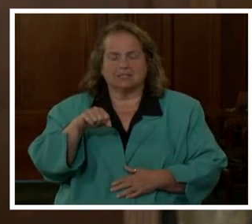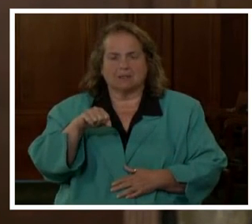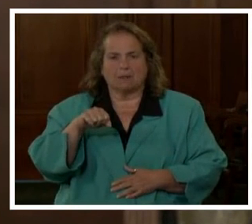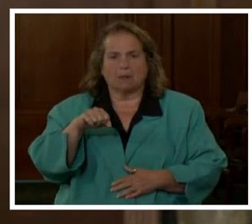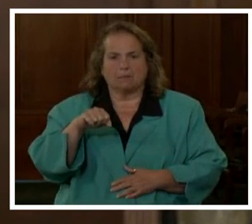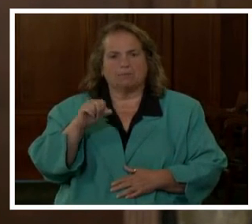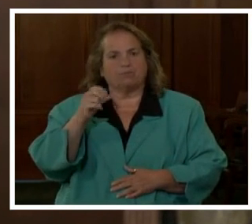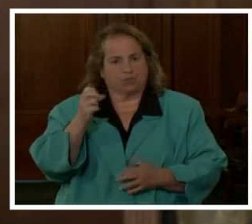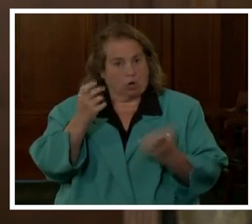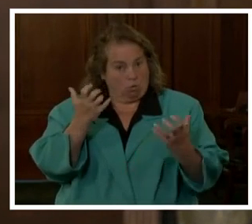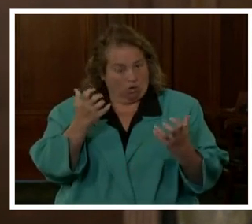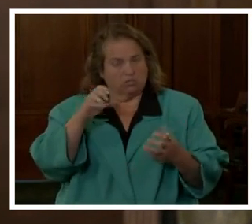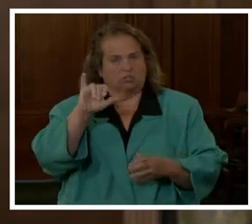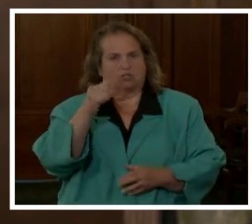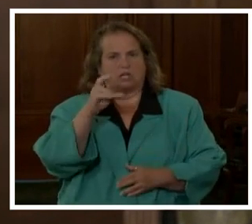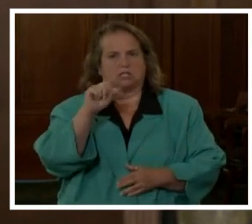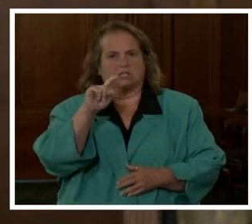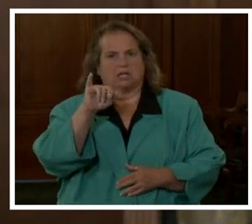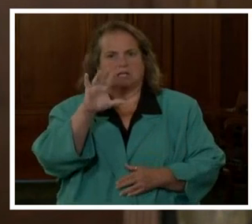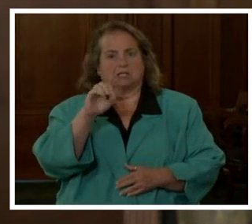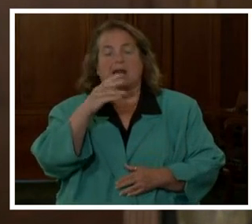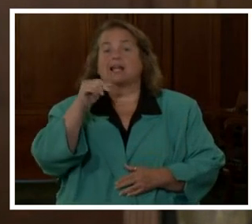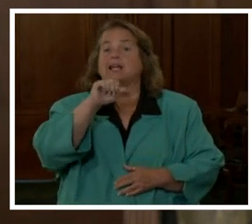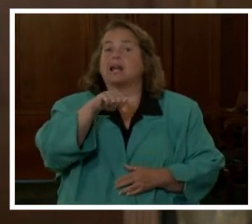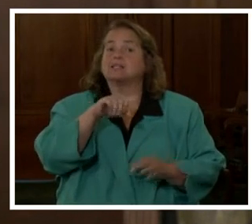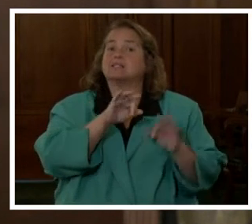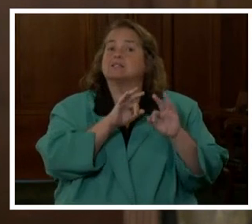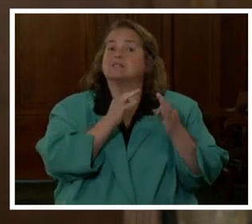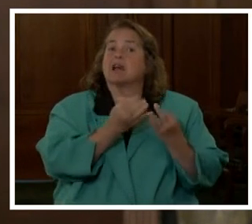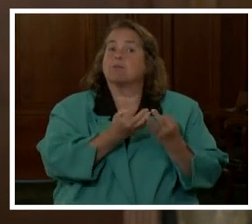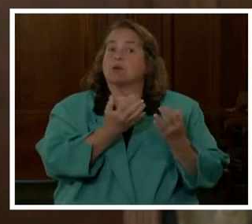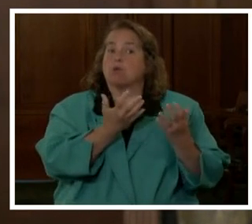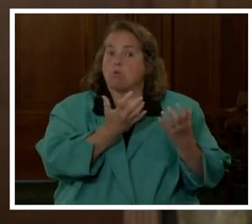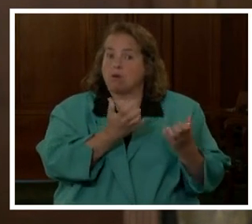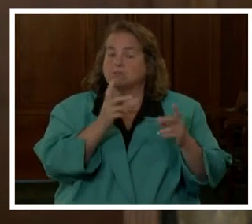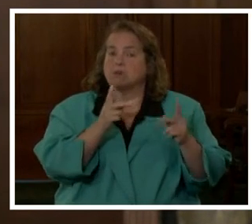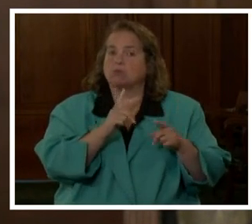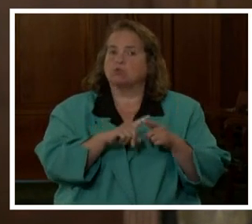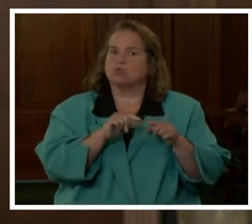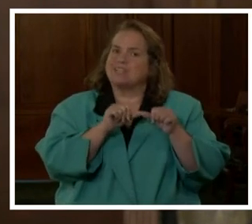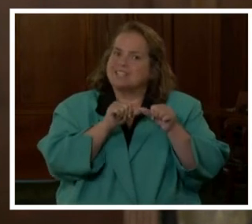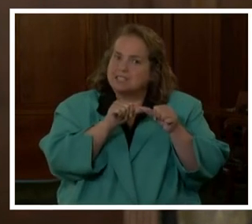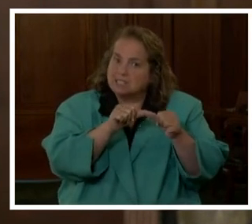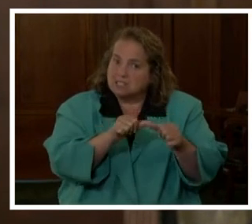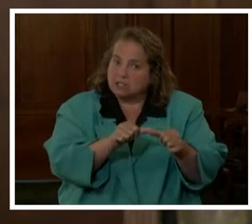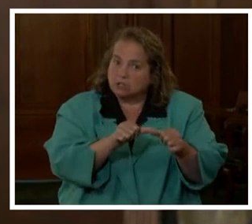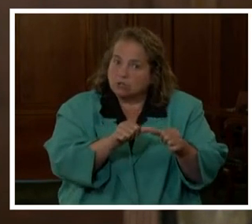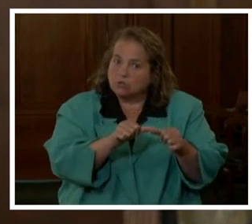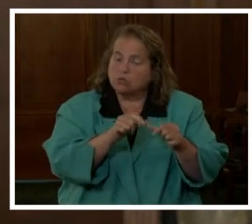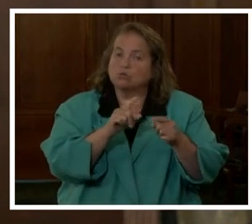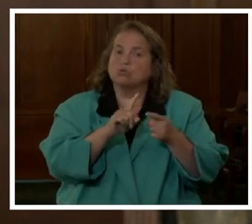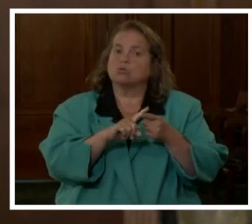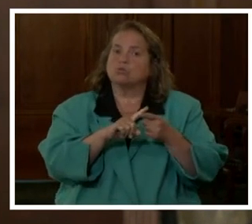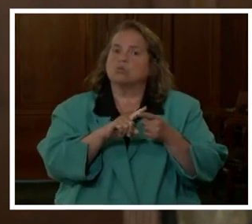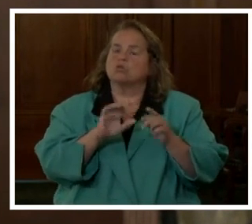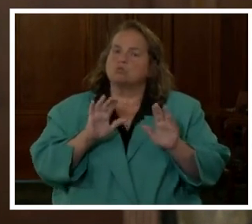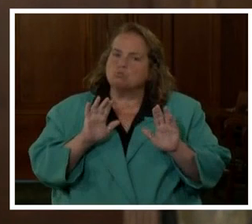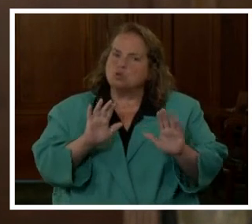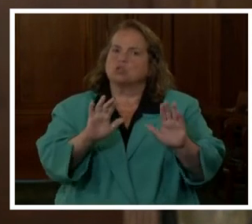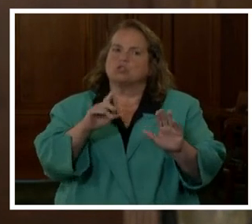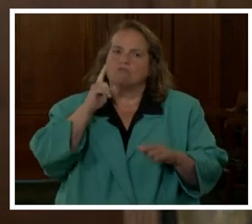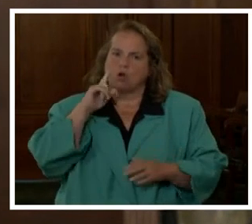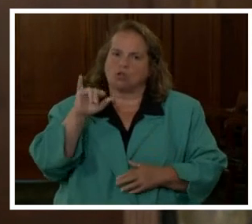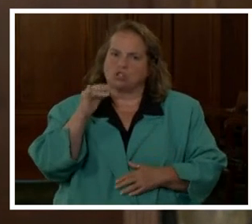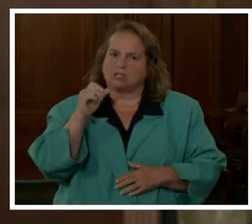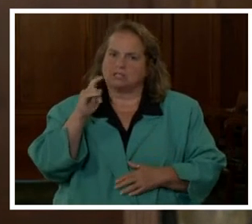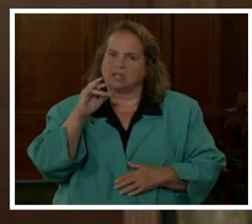she wants justice. And yes, the family wants people to continue to push for justice